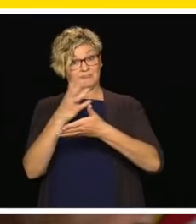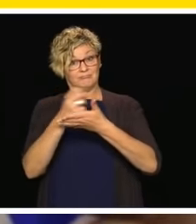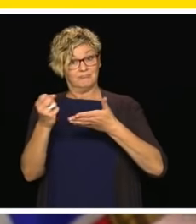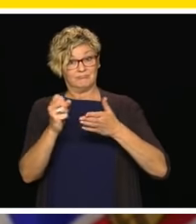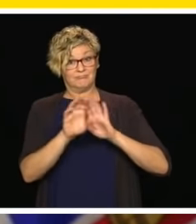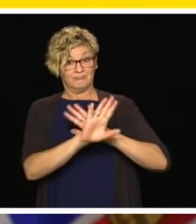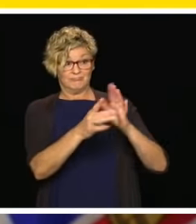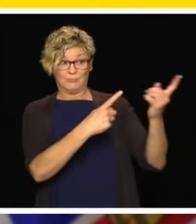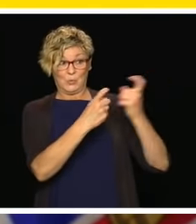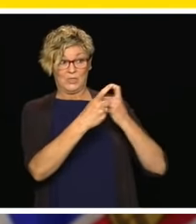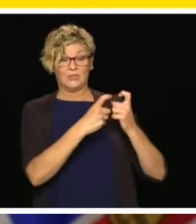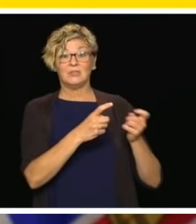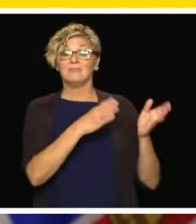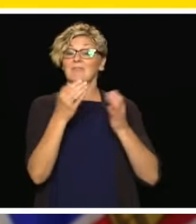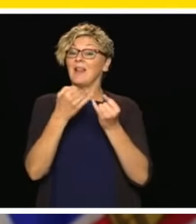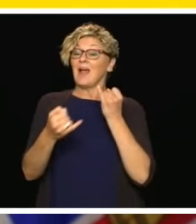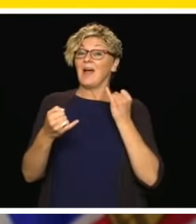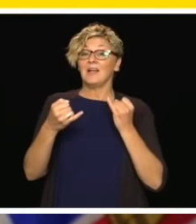and provide some concluding remarks.